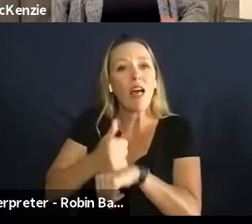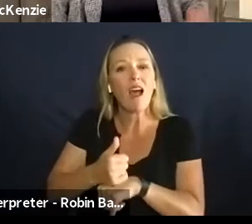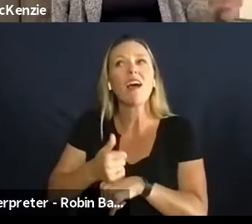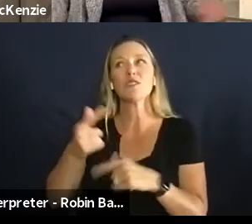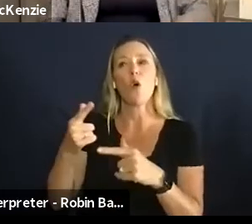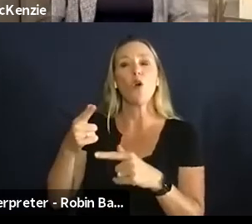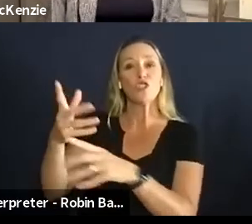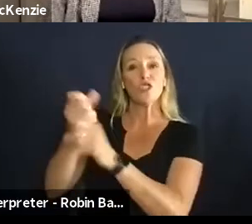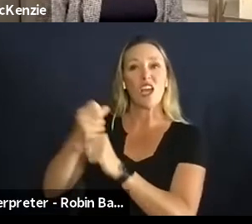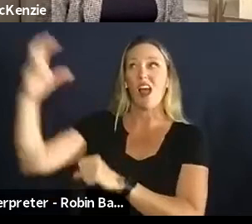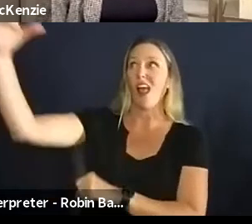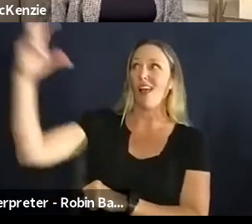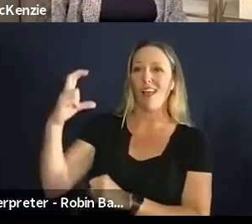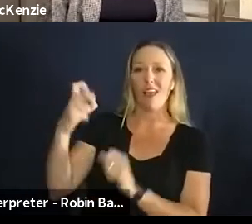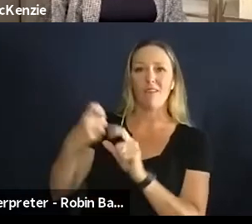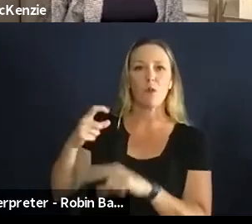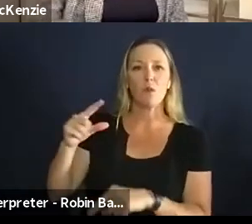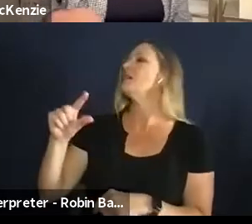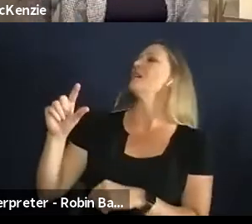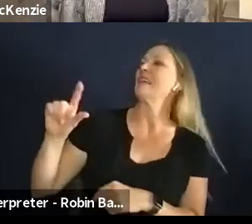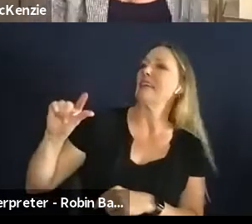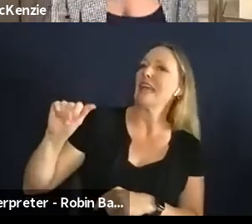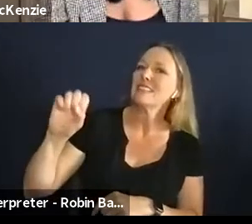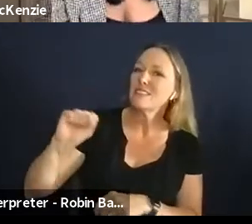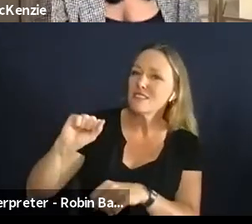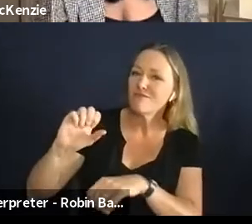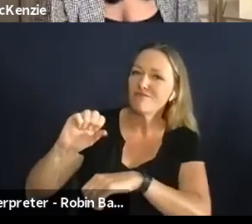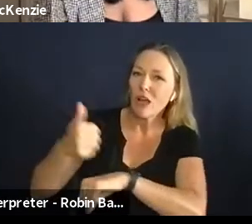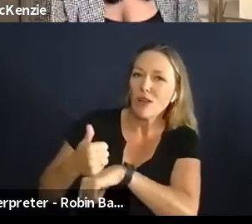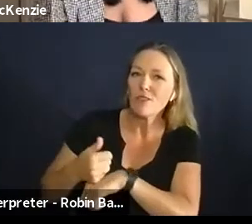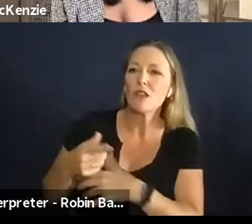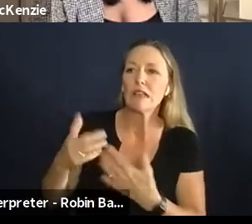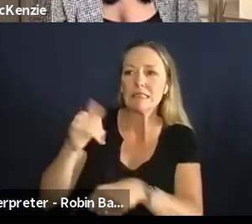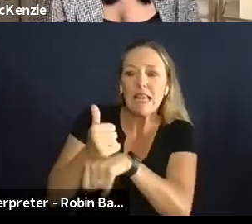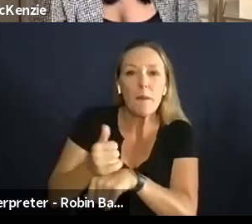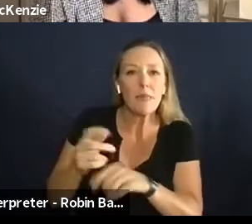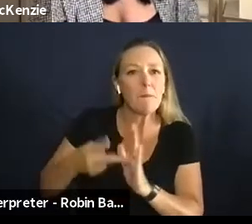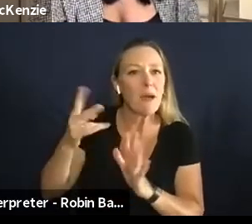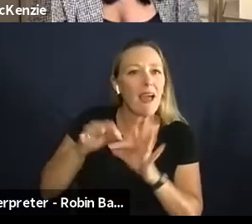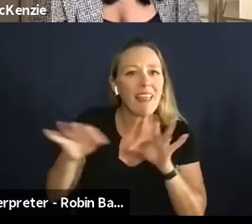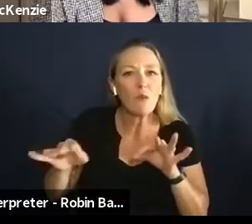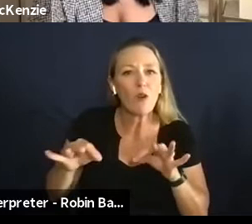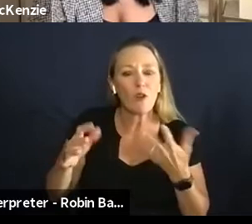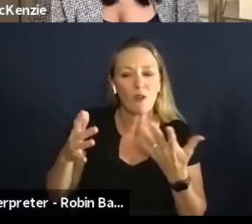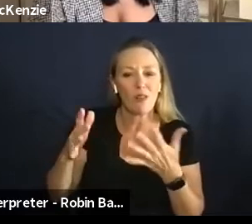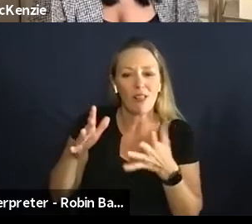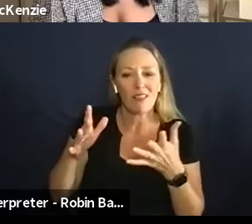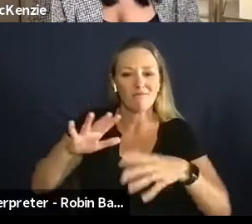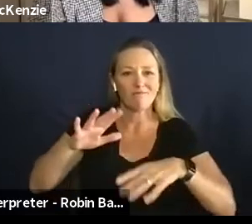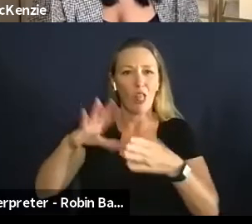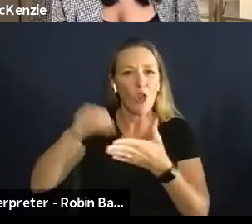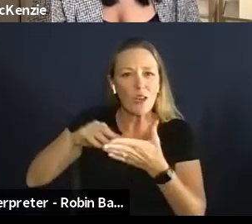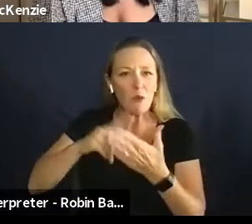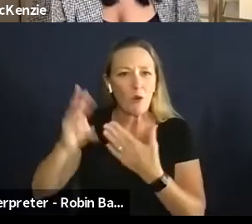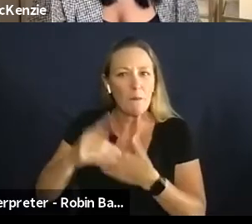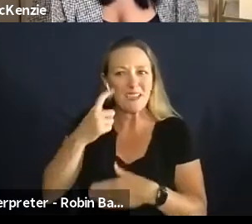expand this kind of bilingual learning dual language learning because we all know that you learn better in your own language and so she really um